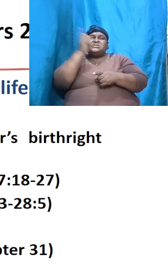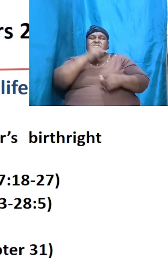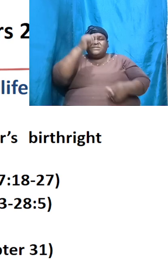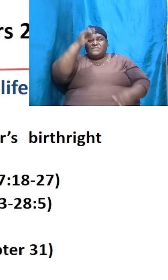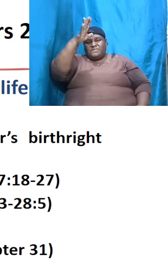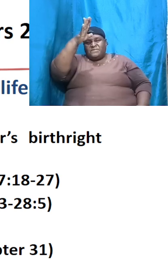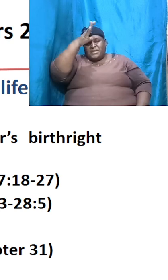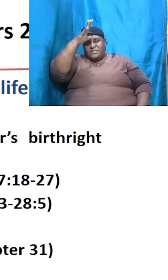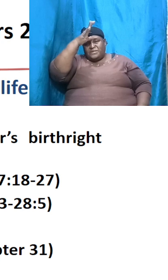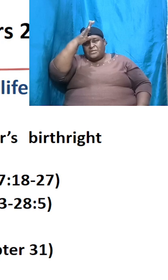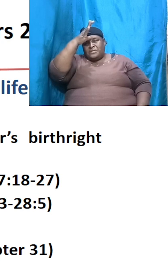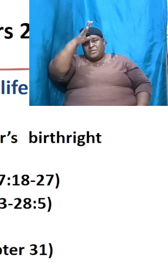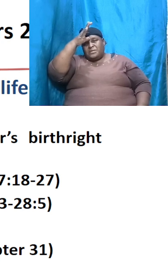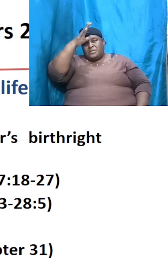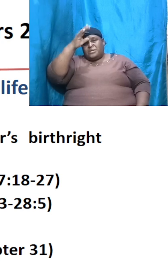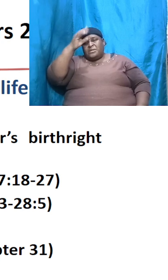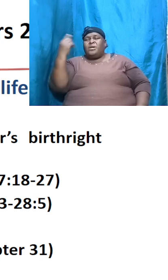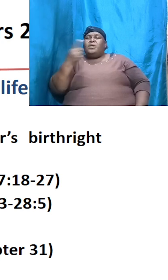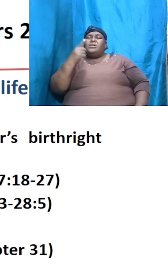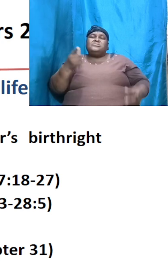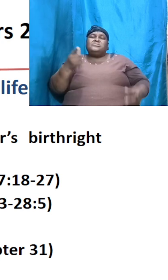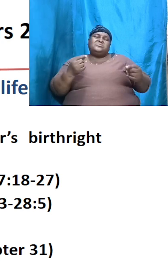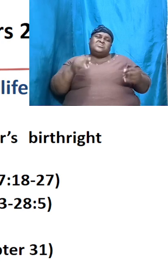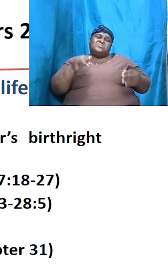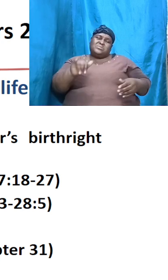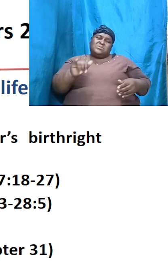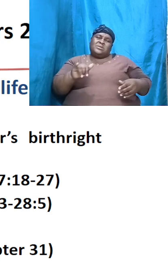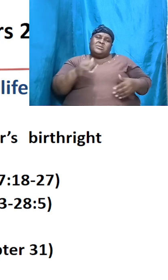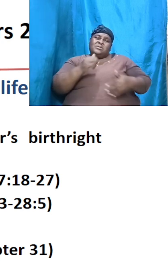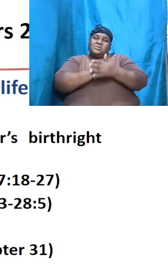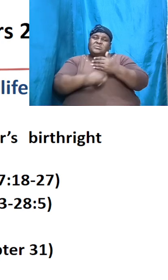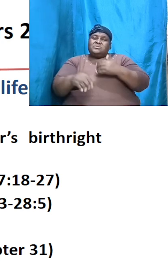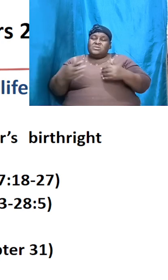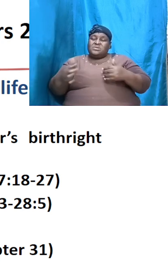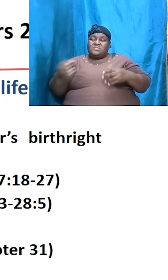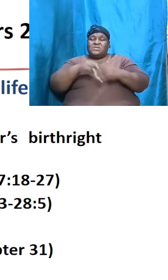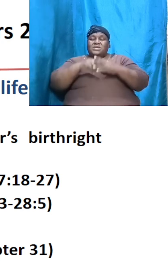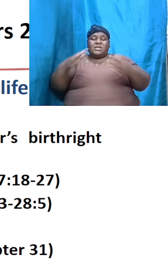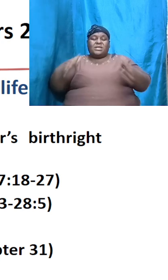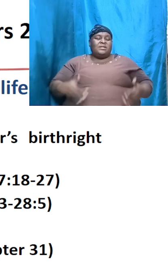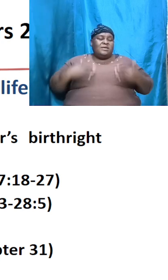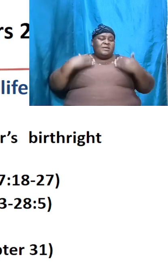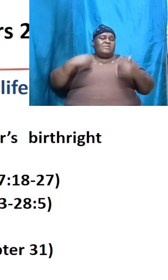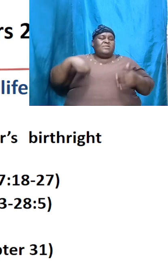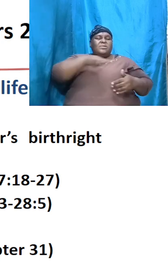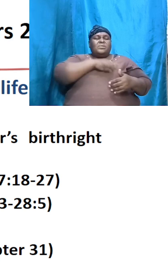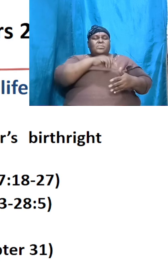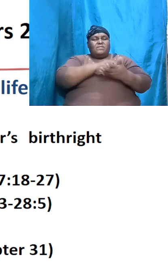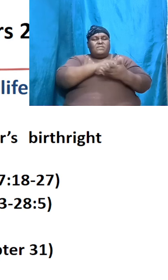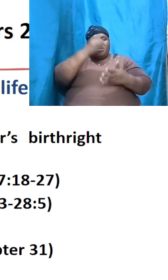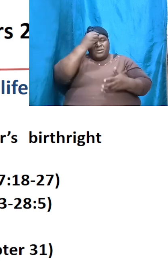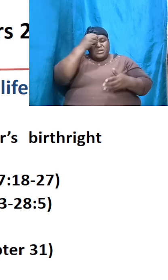and he was always doing that but there is something in life that we are learning right